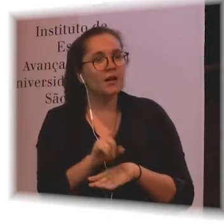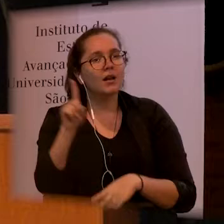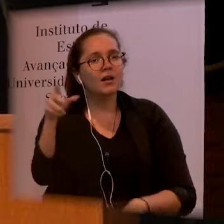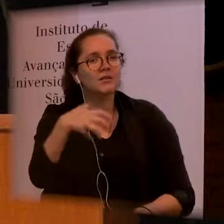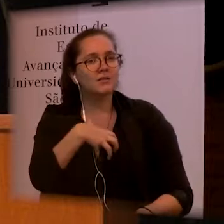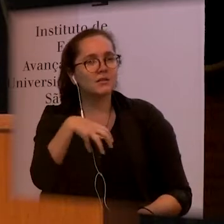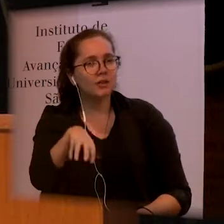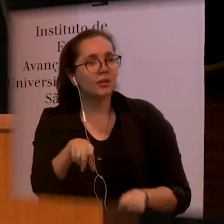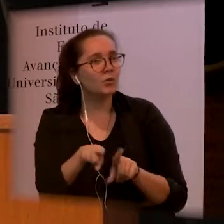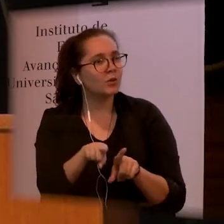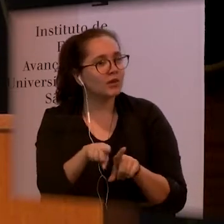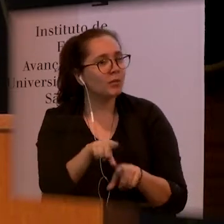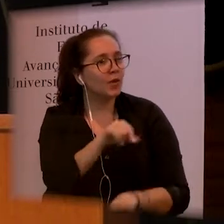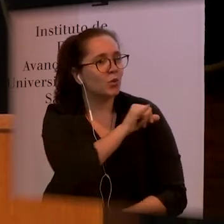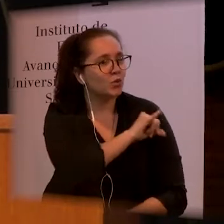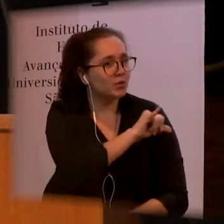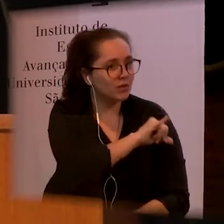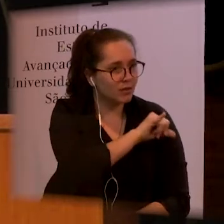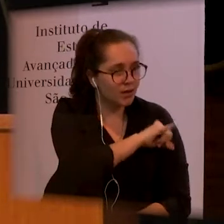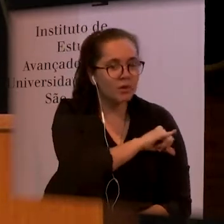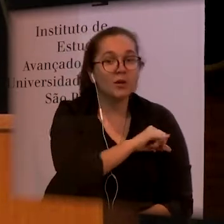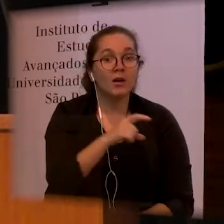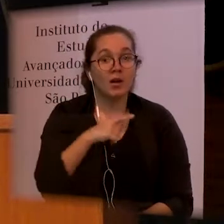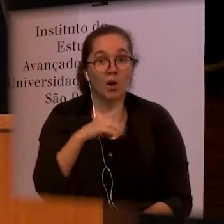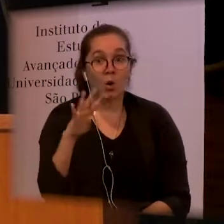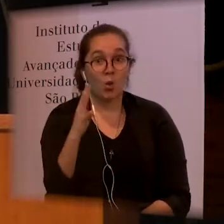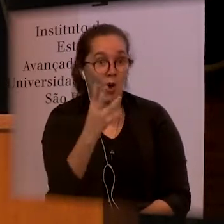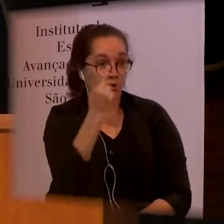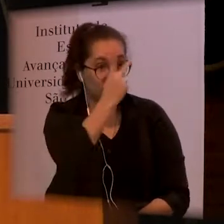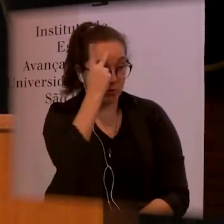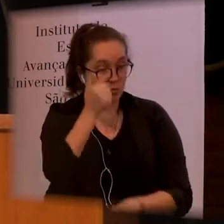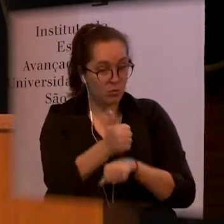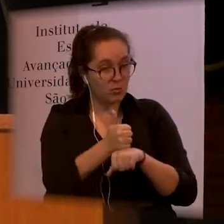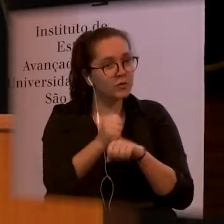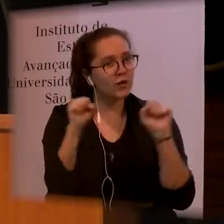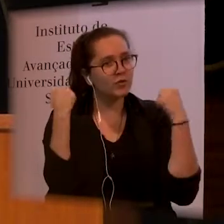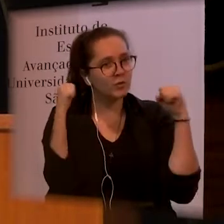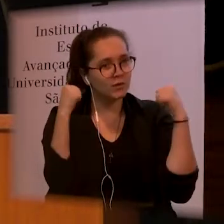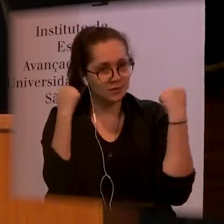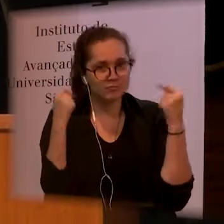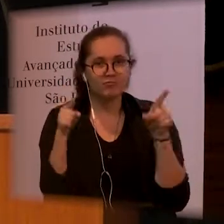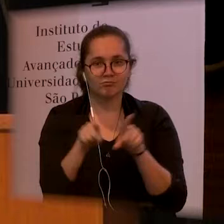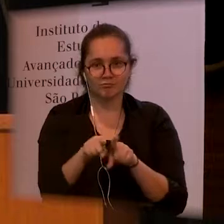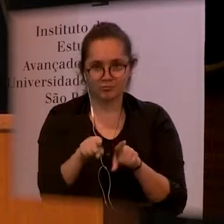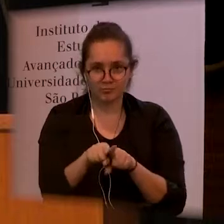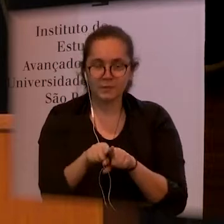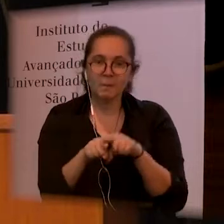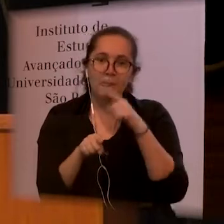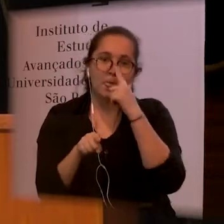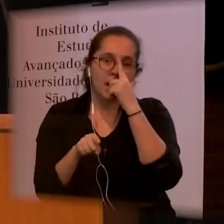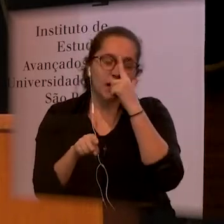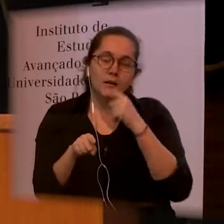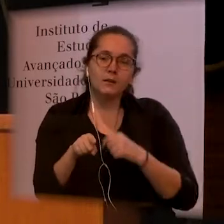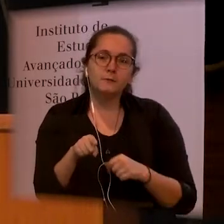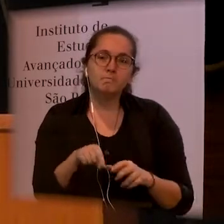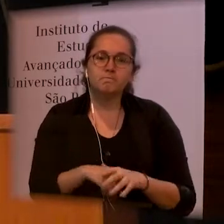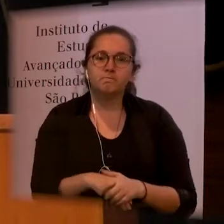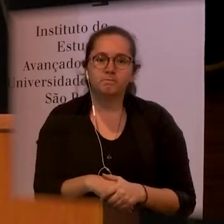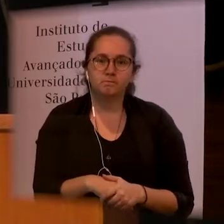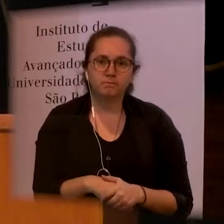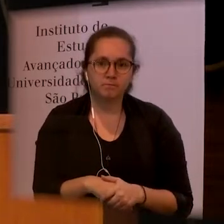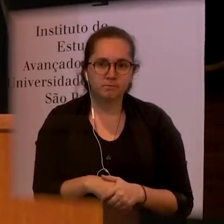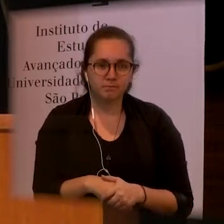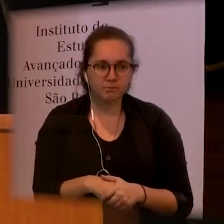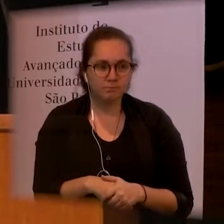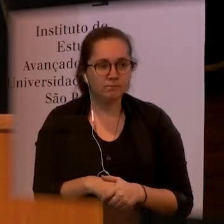four physiotherapists, but also four expert mothers. So it is the mother, we've selected some mothers